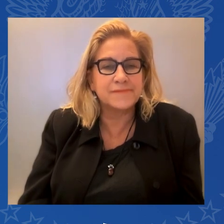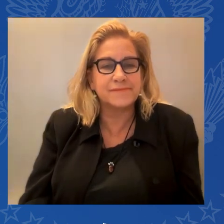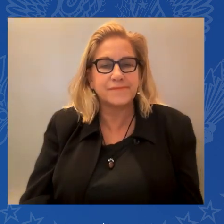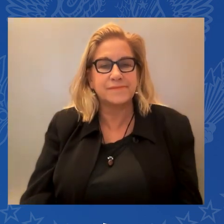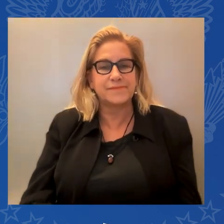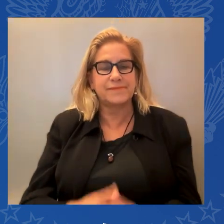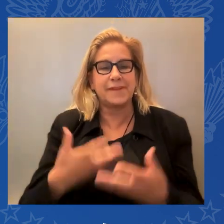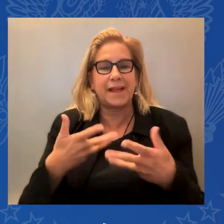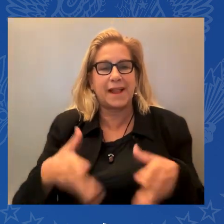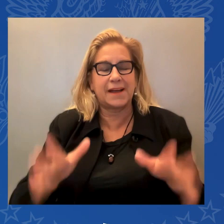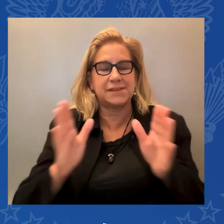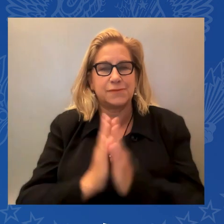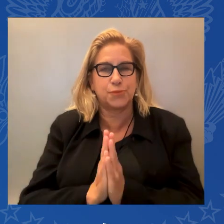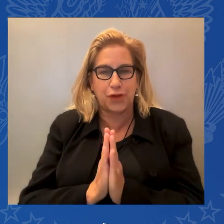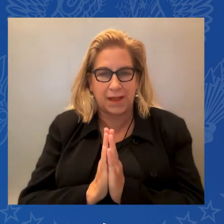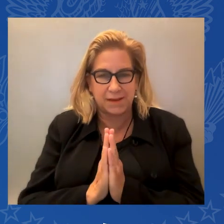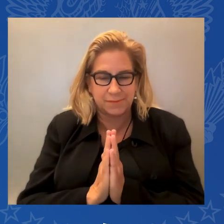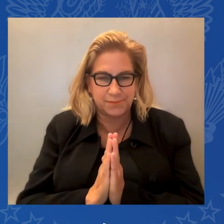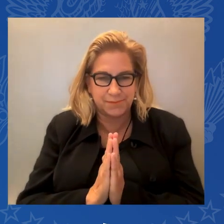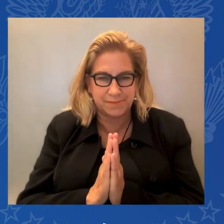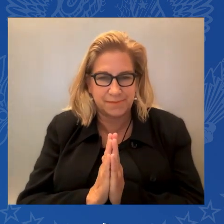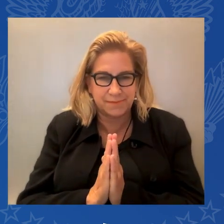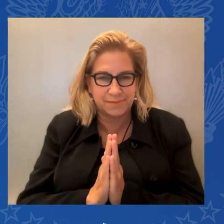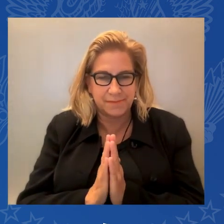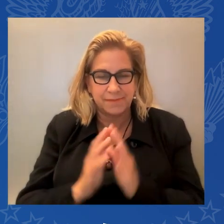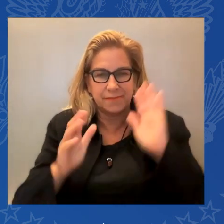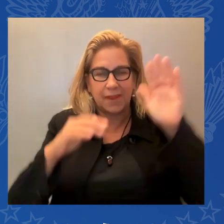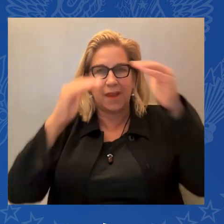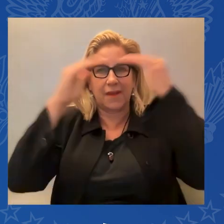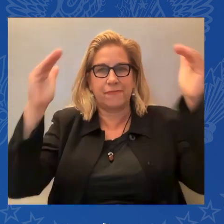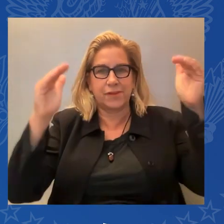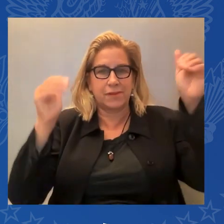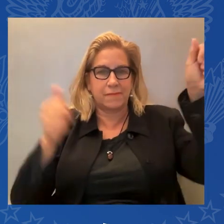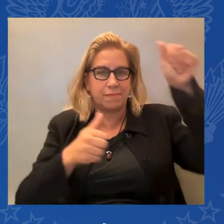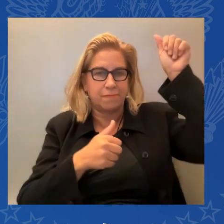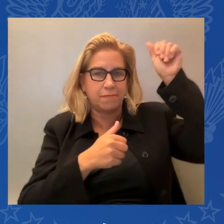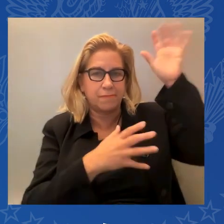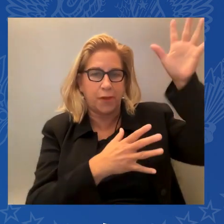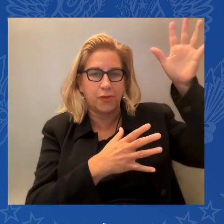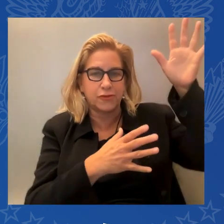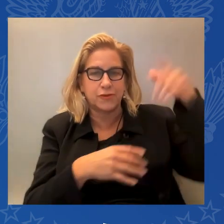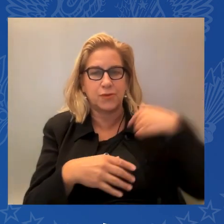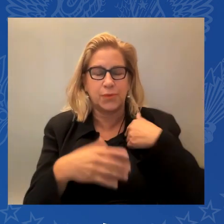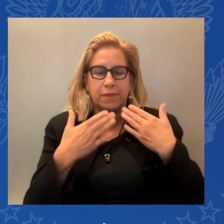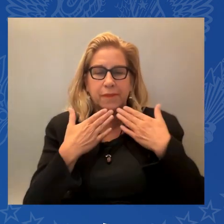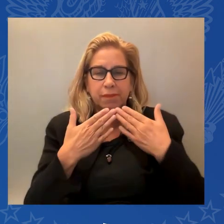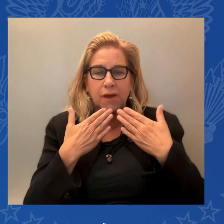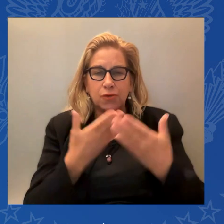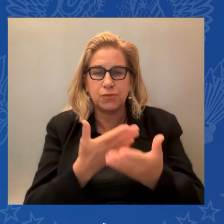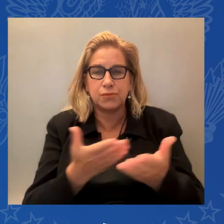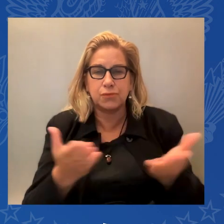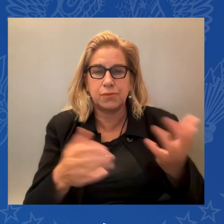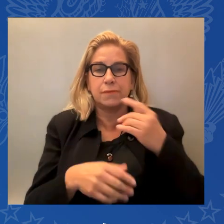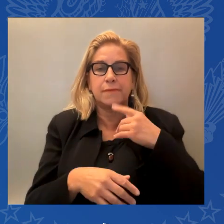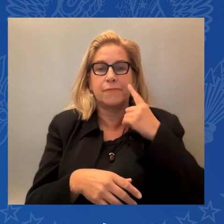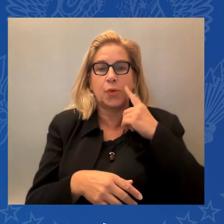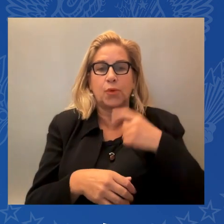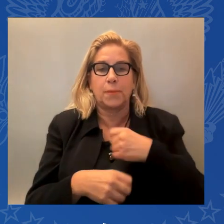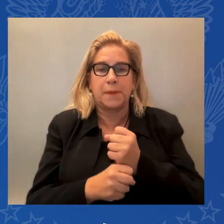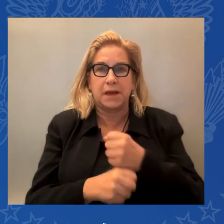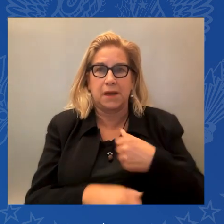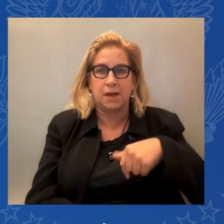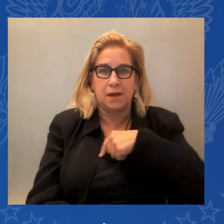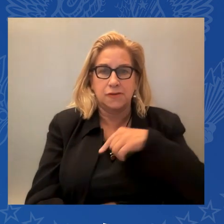Heavenly Father, we thank you because you have made us unique and our diverse languages, traditions, and